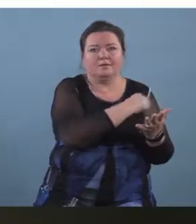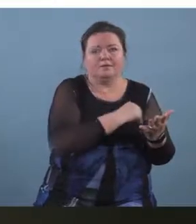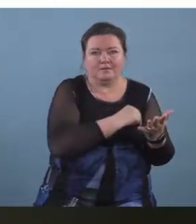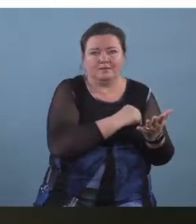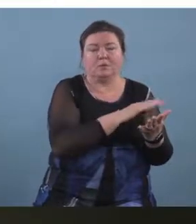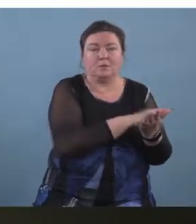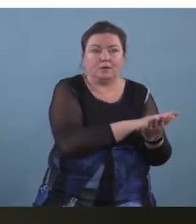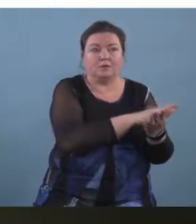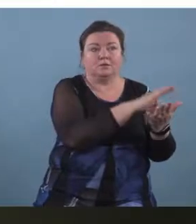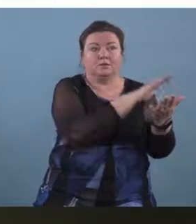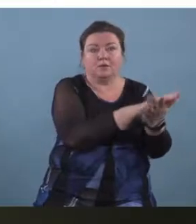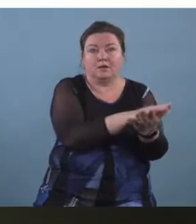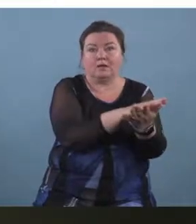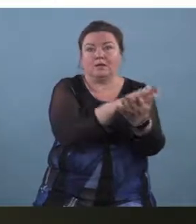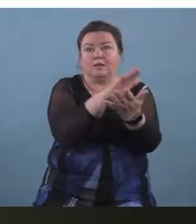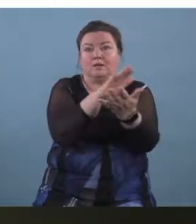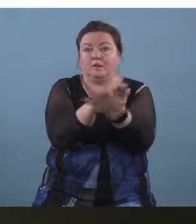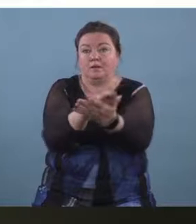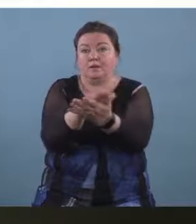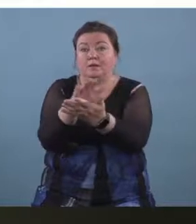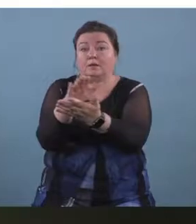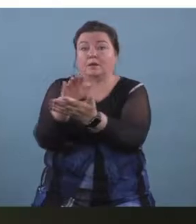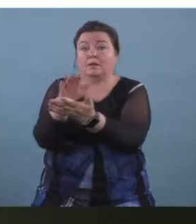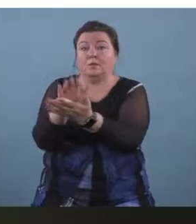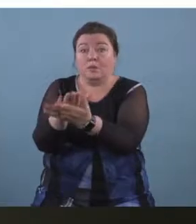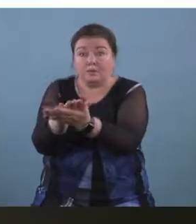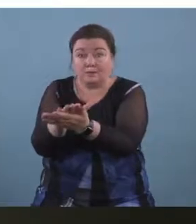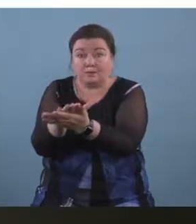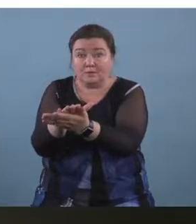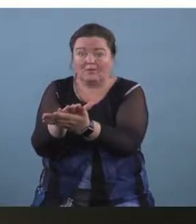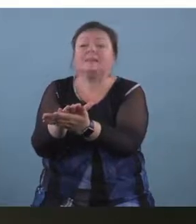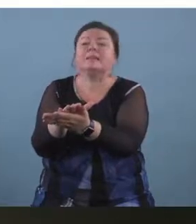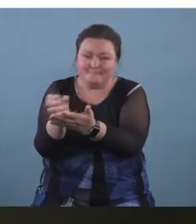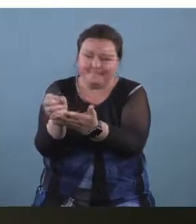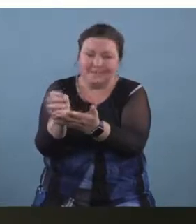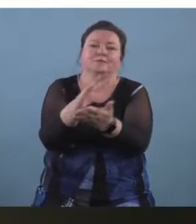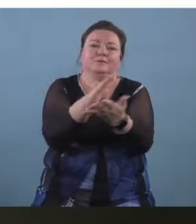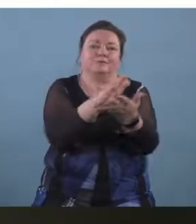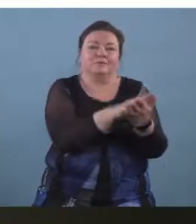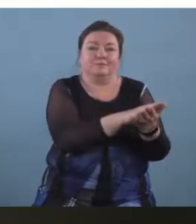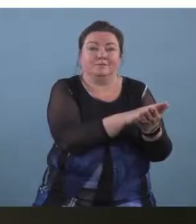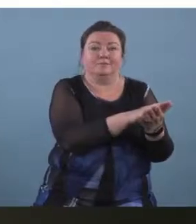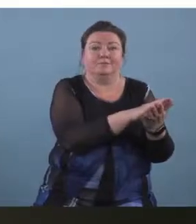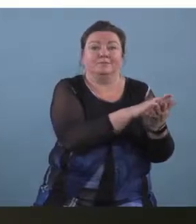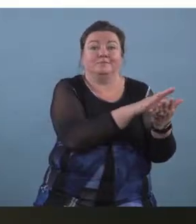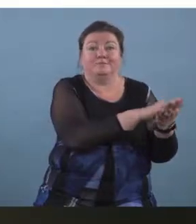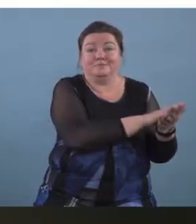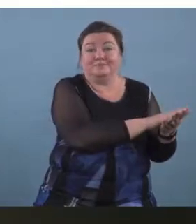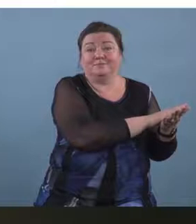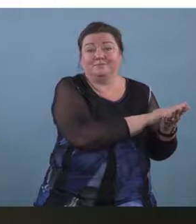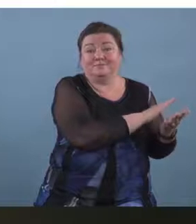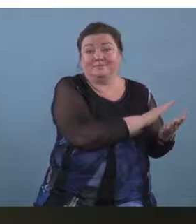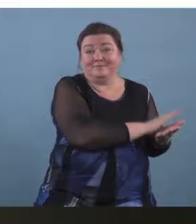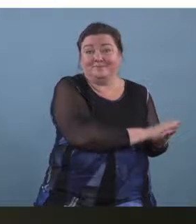one and then if another person caps twice will go the other direction it may sound